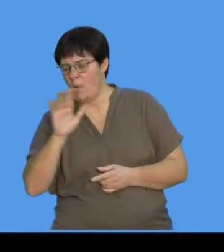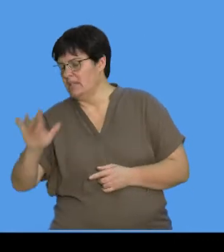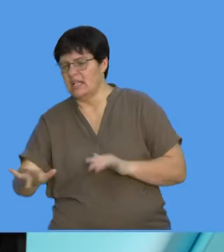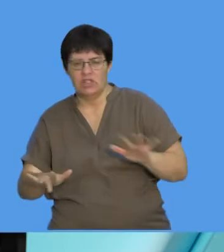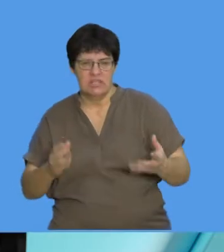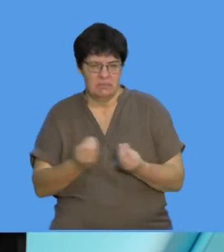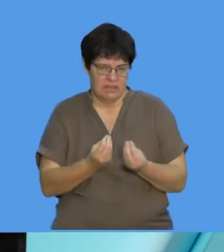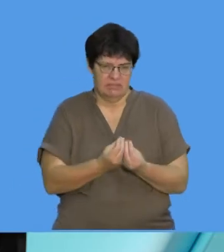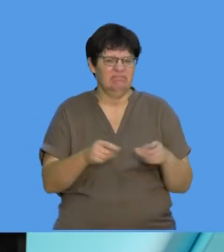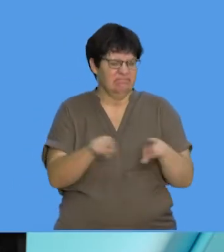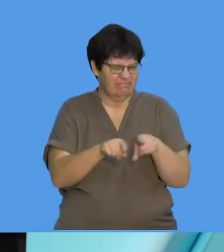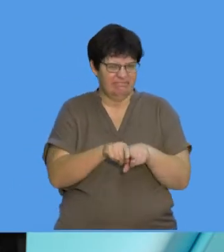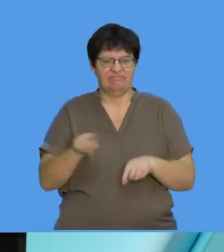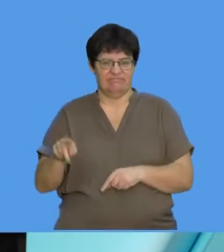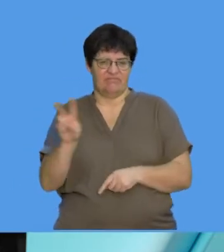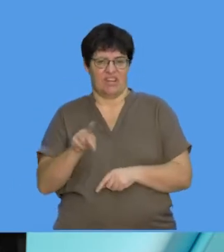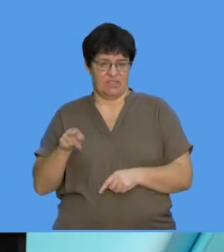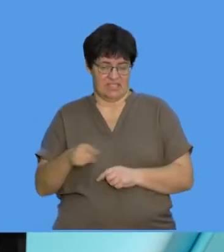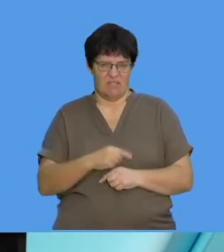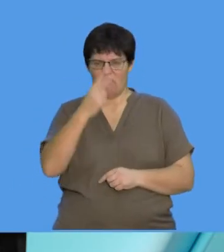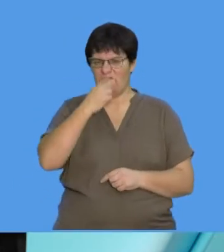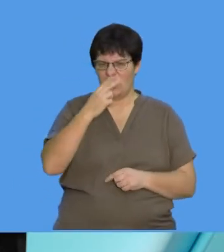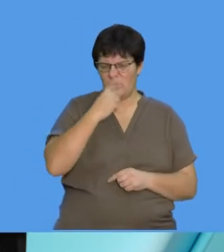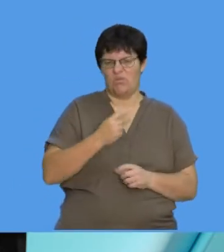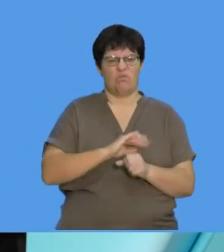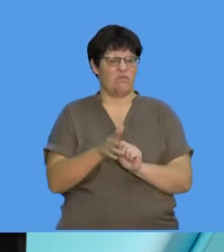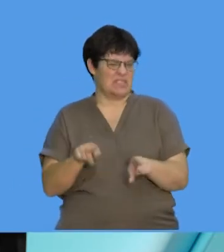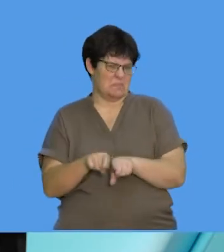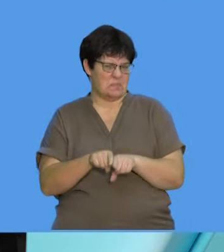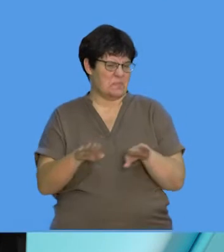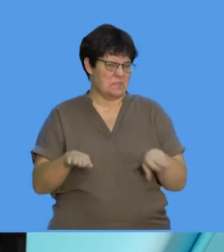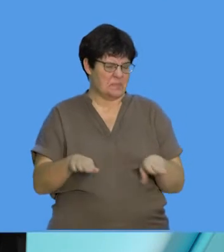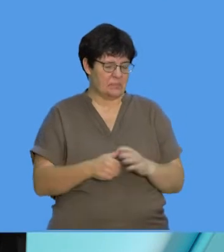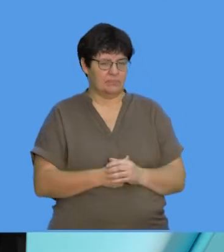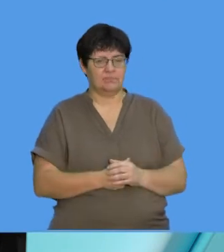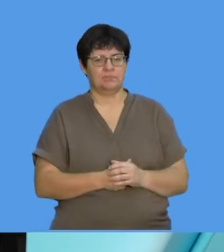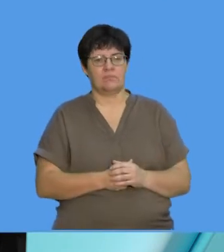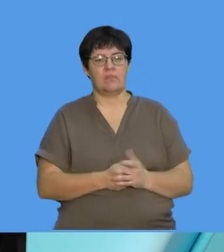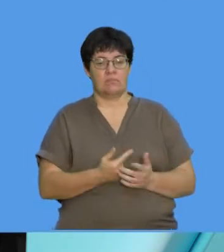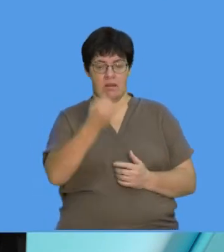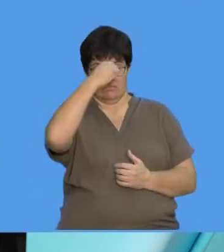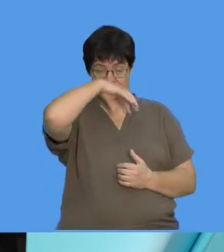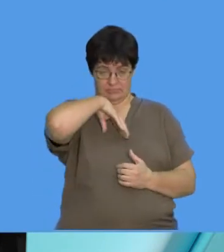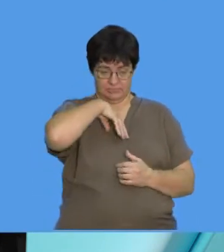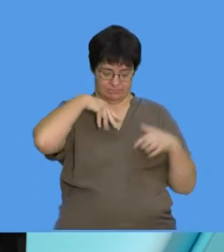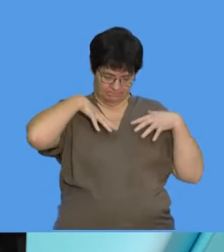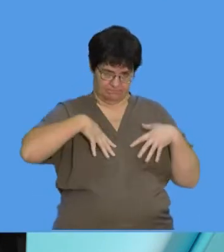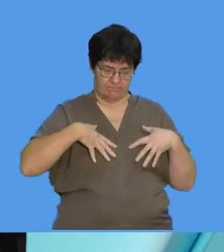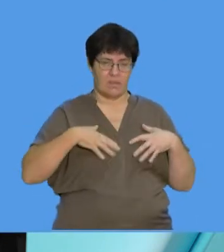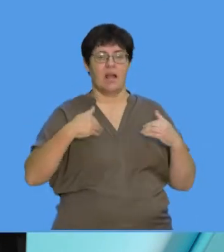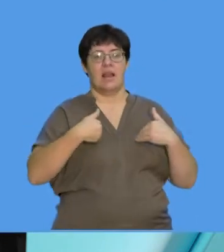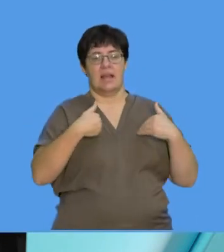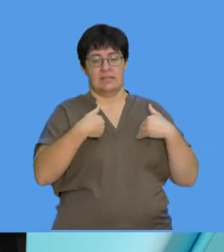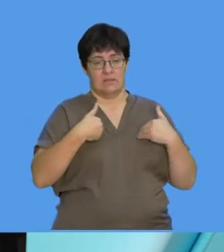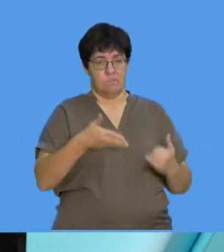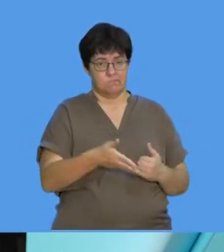something. It's very much the same as when we look at the flu and COVID. And it goes into our body and it goes and settles